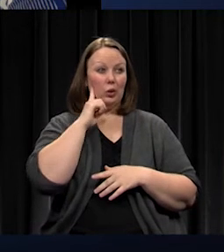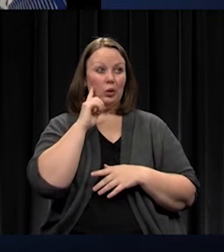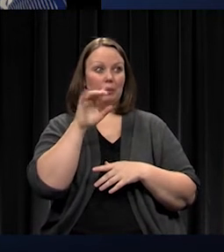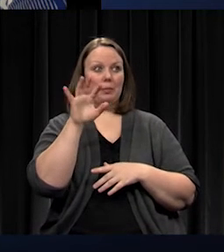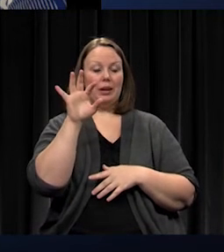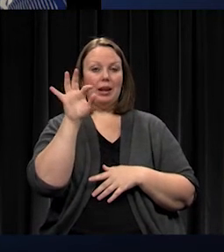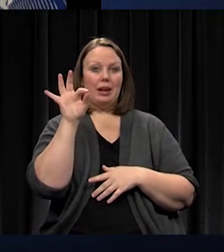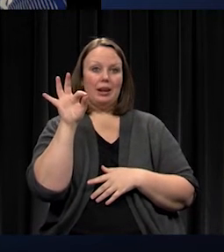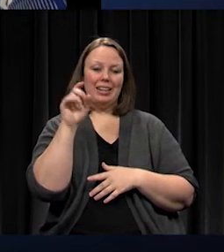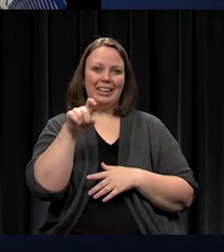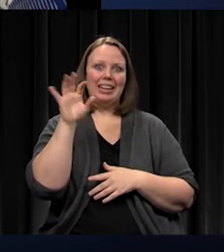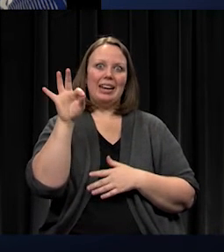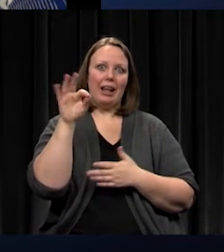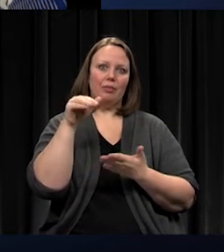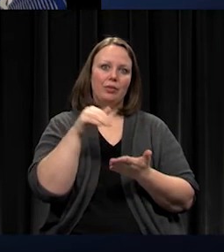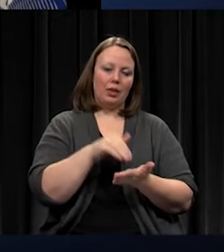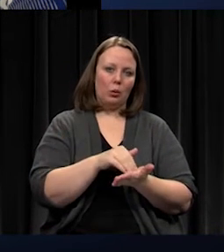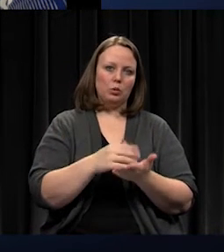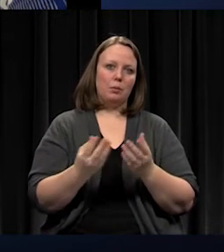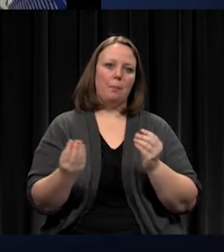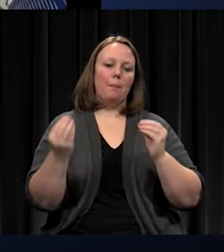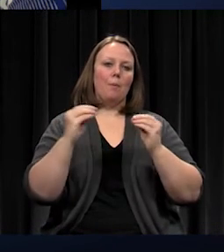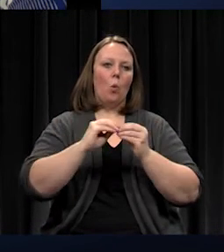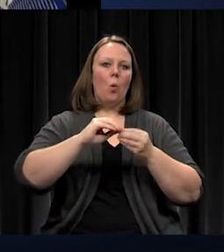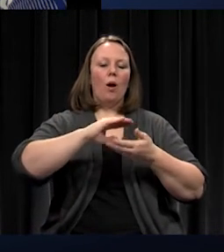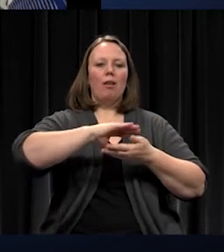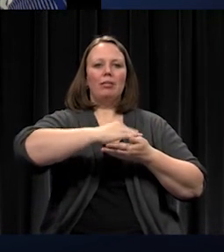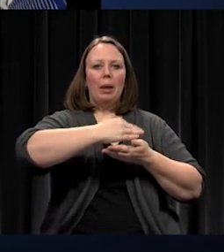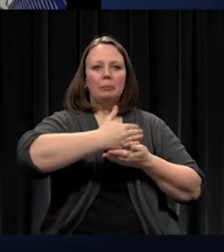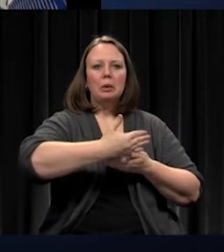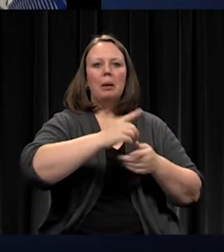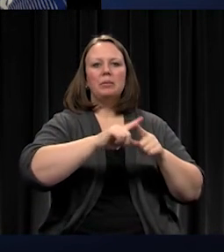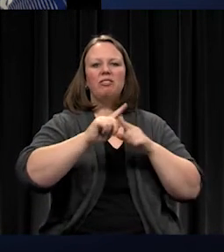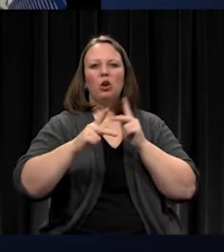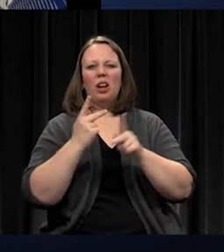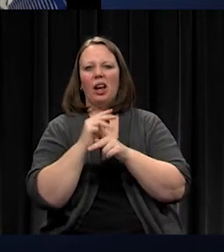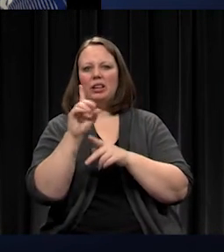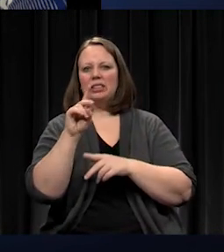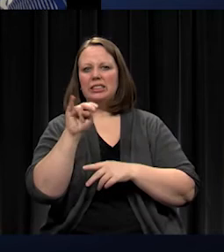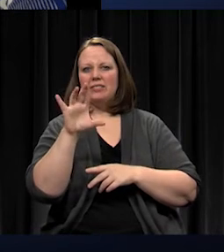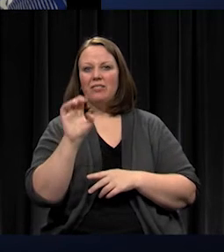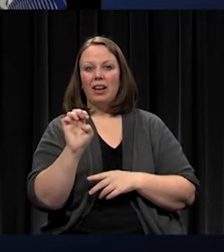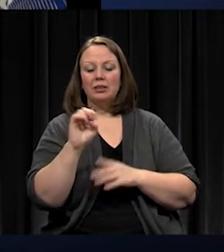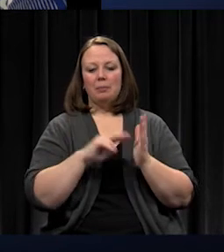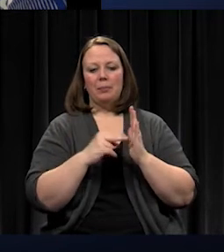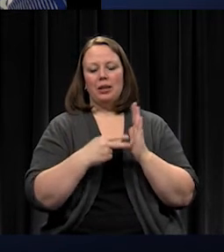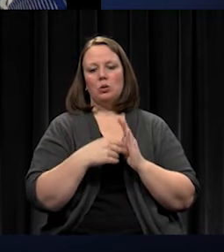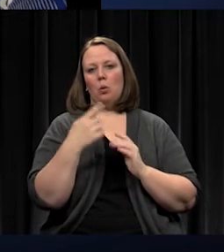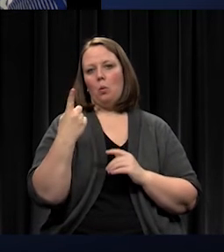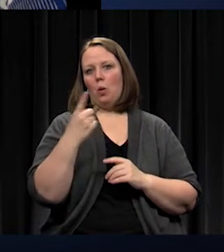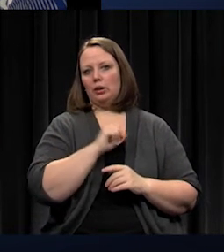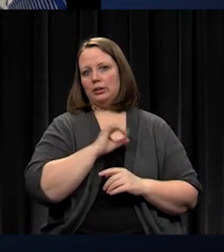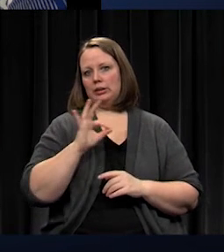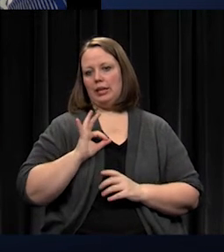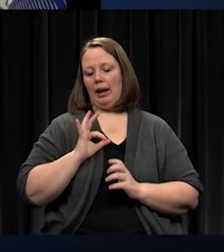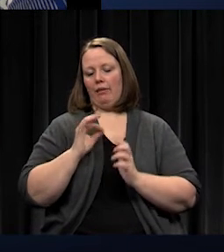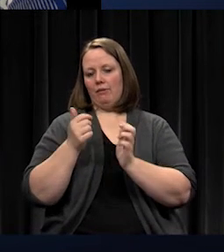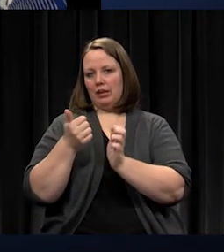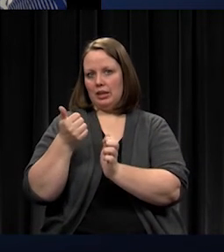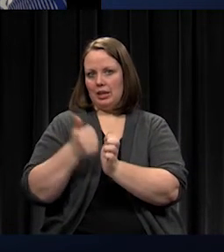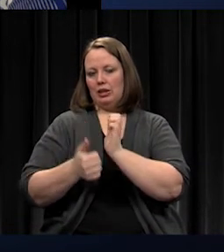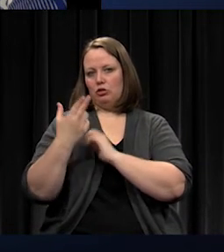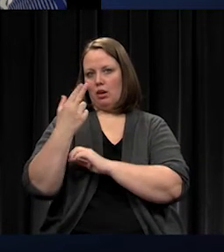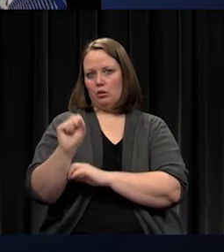at the high school level, we may be facing even a staff member at each high school. So it wouldn't be prudent if we can buy the equipment. We